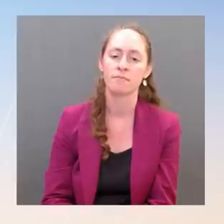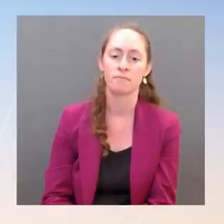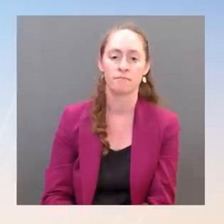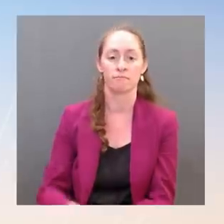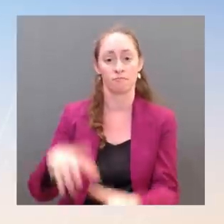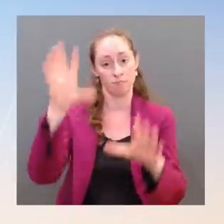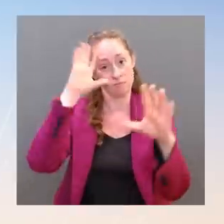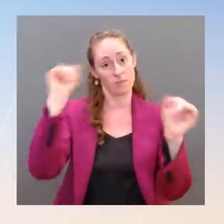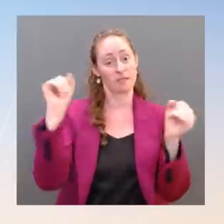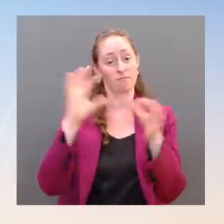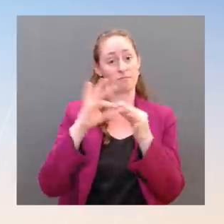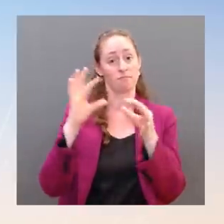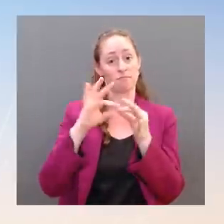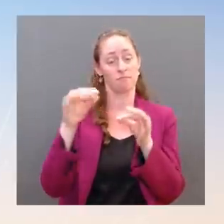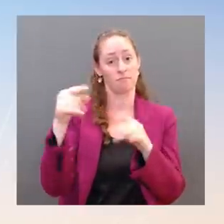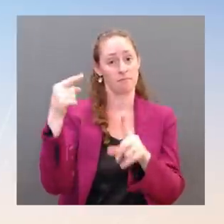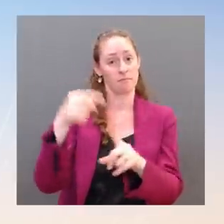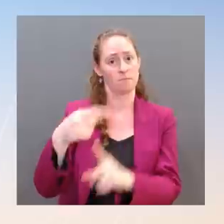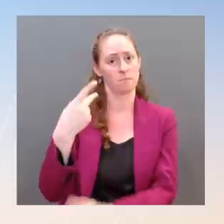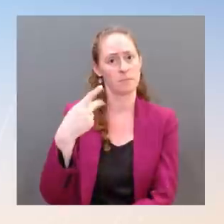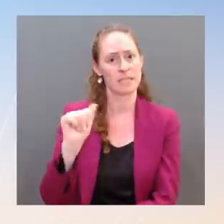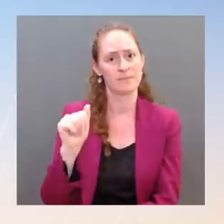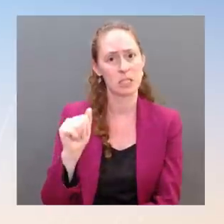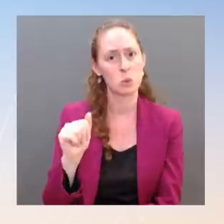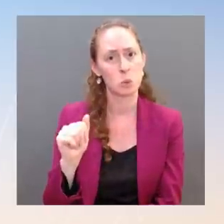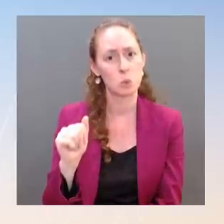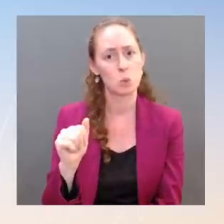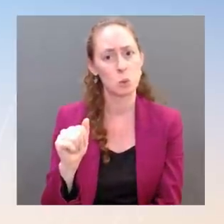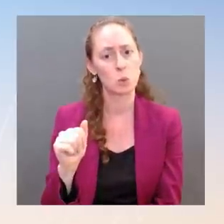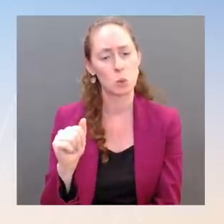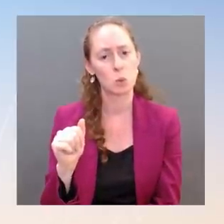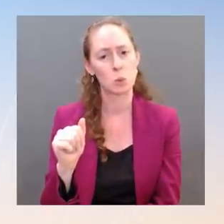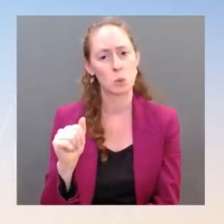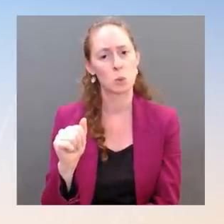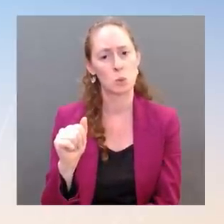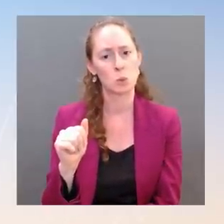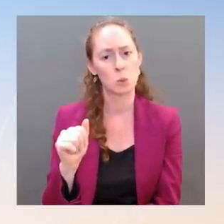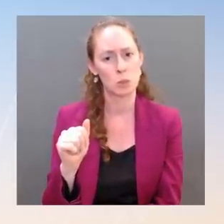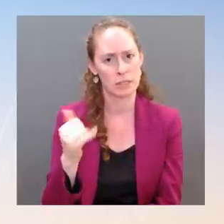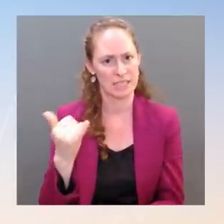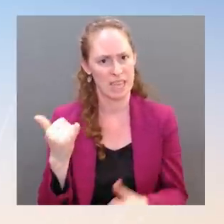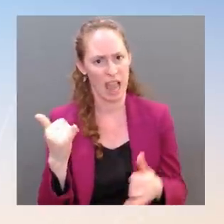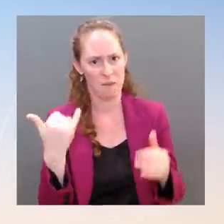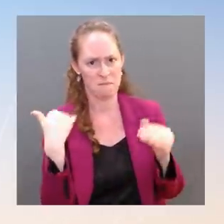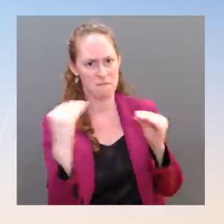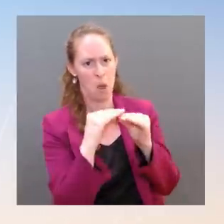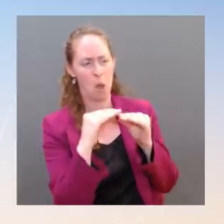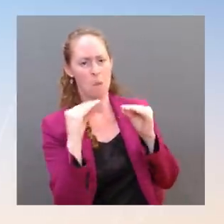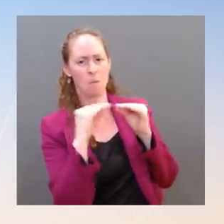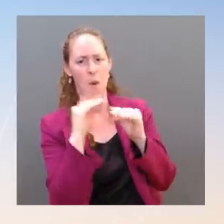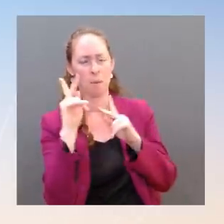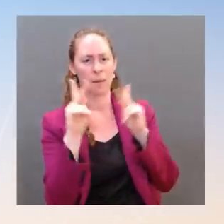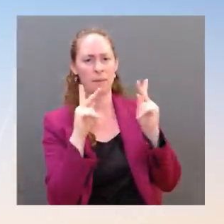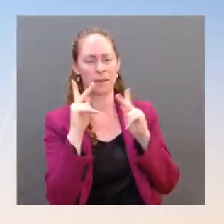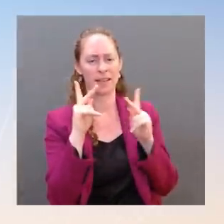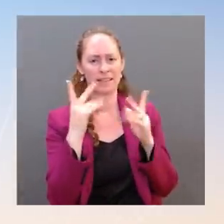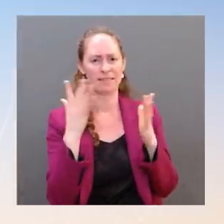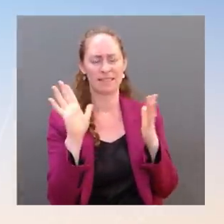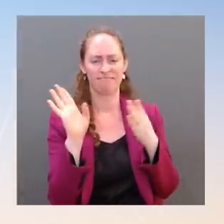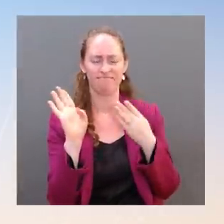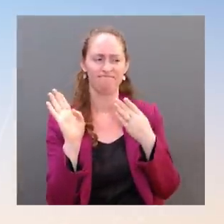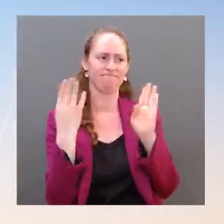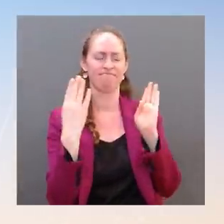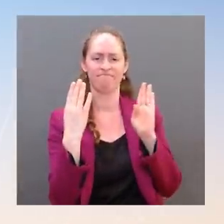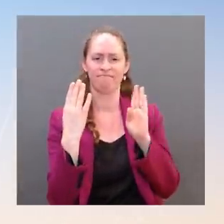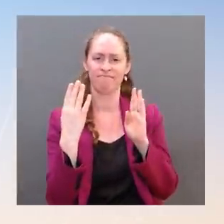represent Pennsylvania and the United States. Do the Democrats run the risk of underestimating the Republican Senate nominee in